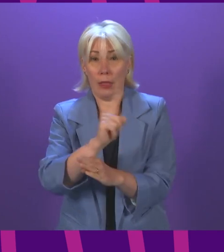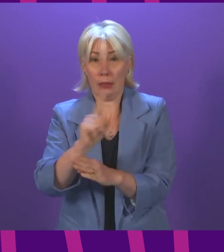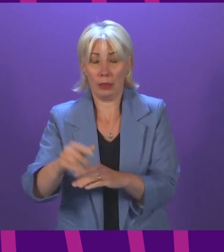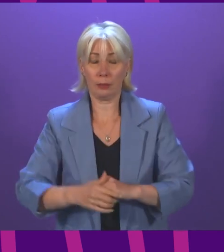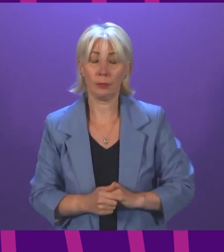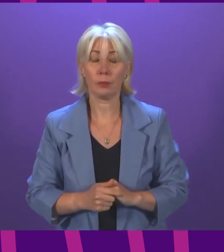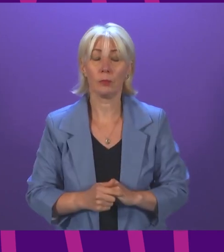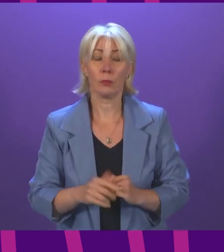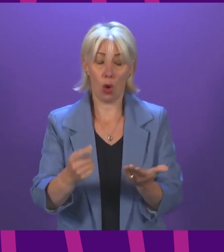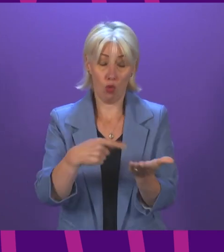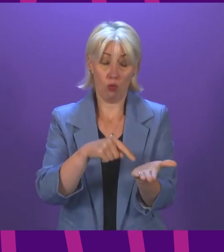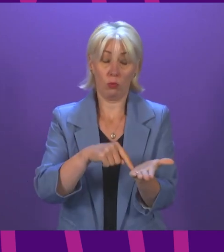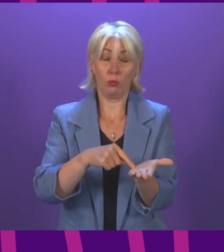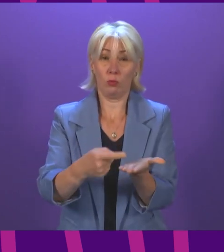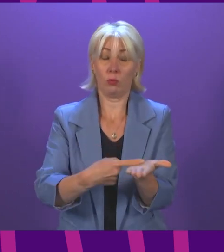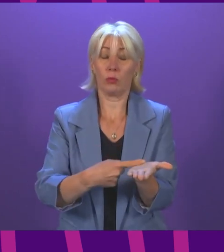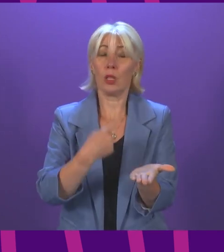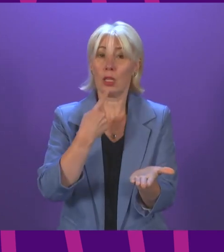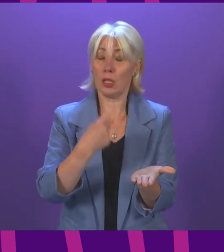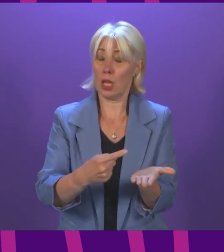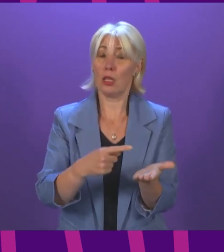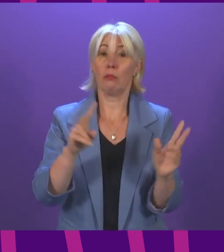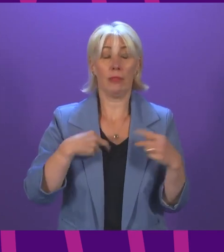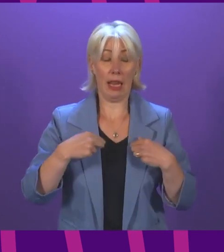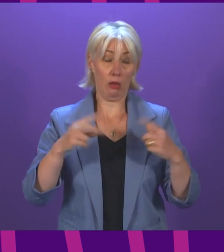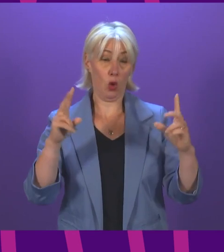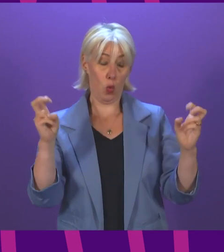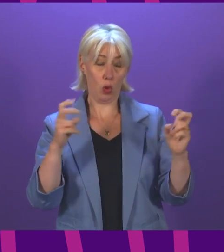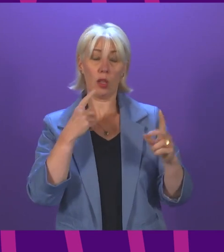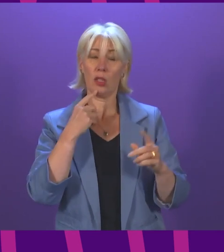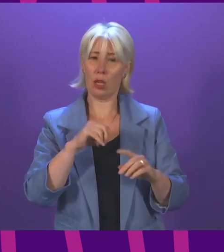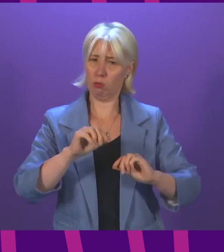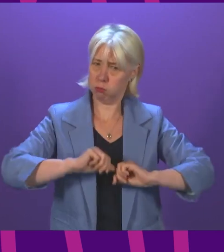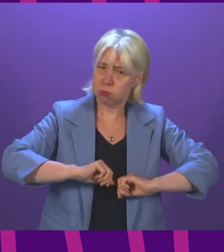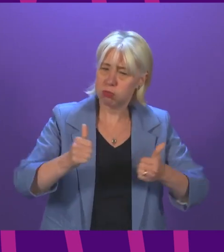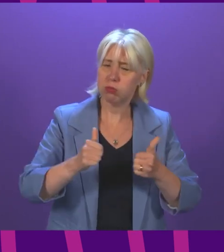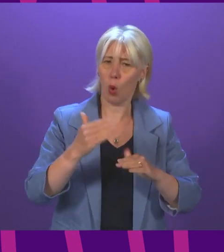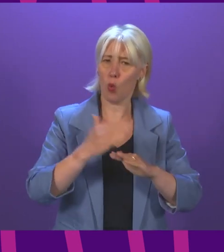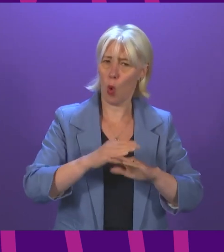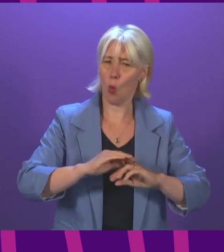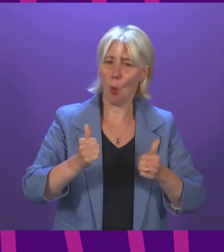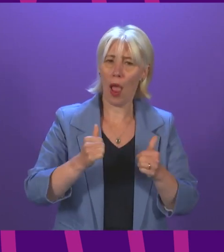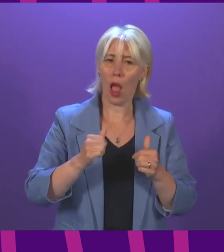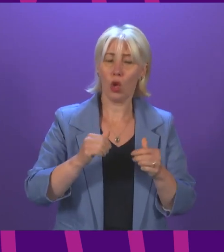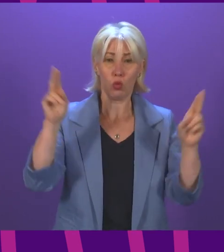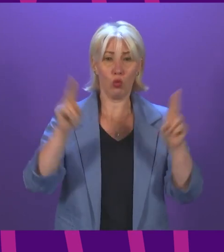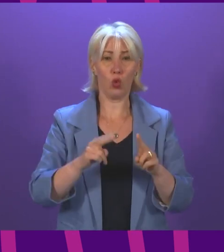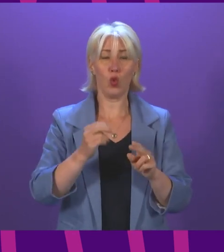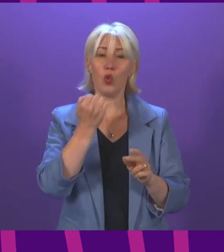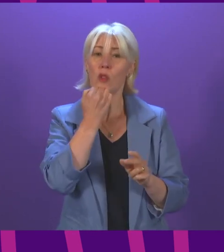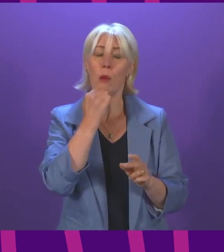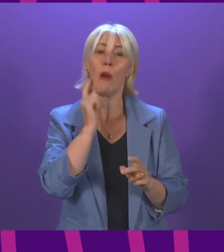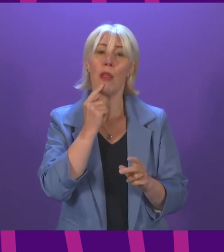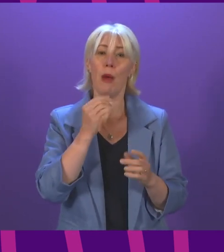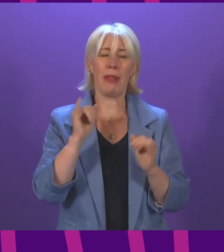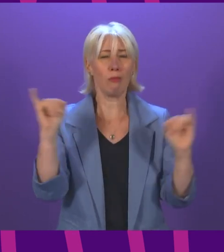Audit Scotland report also highlights that the programme has been, and I am quoting, effective in reducing the number of people getting severely ill and dying